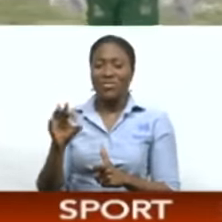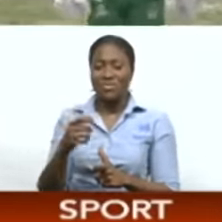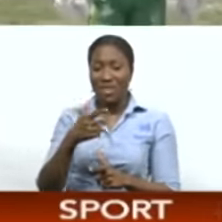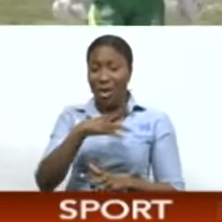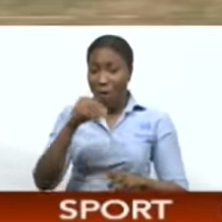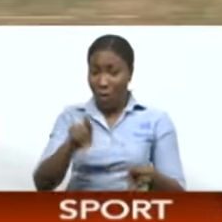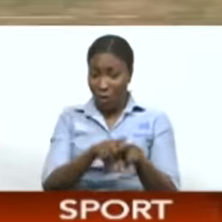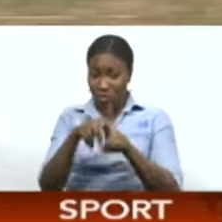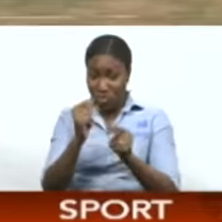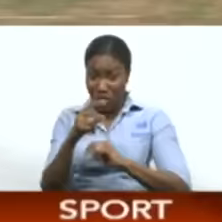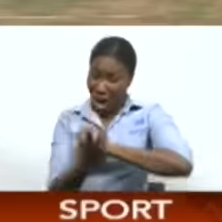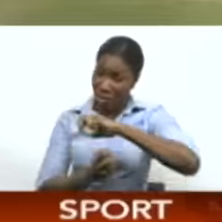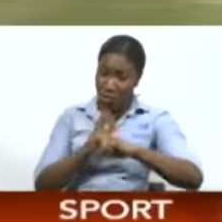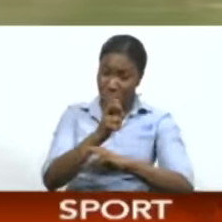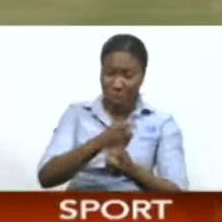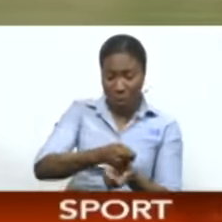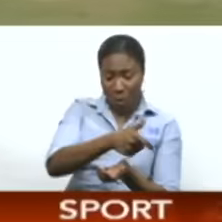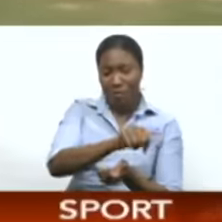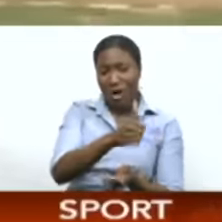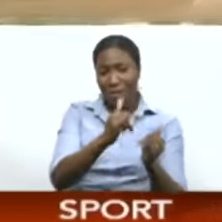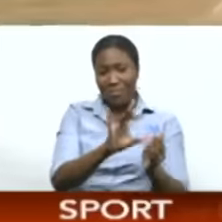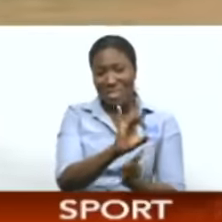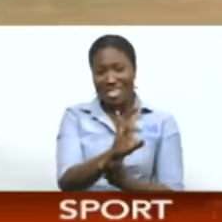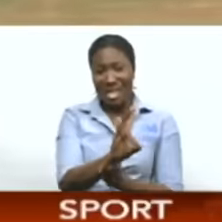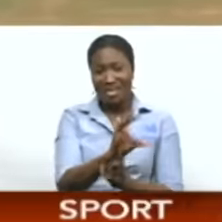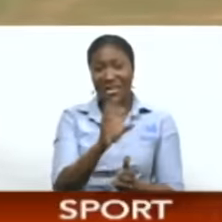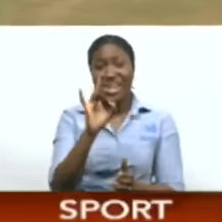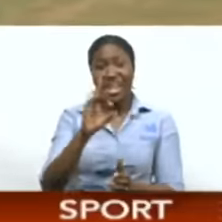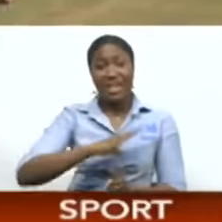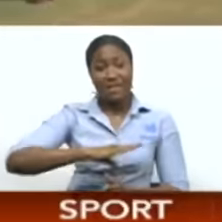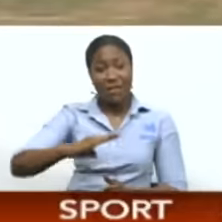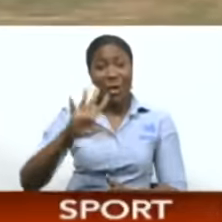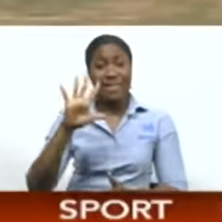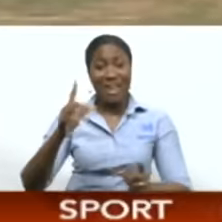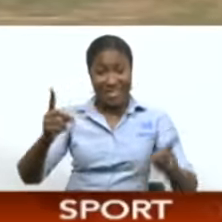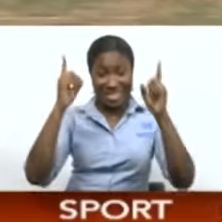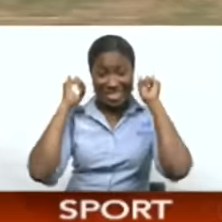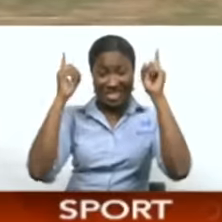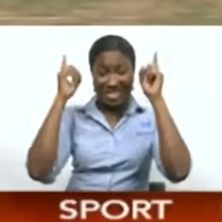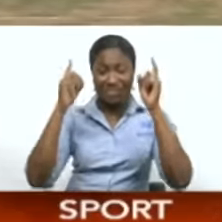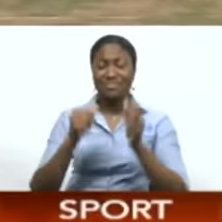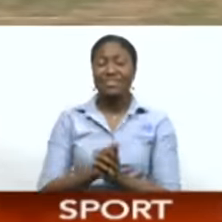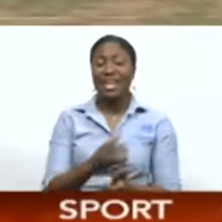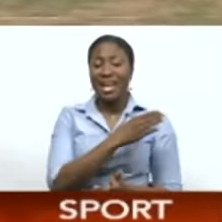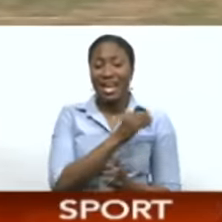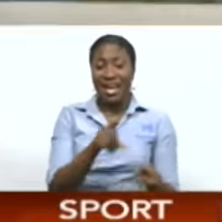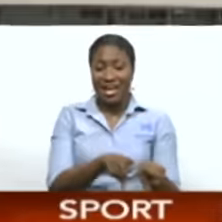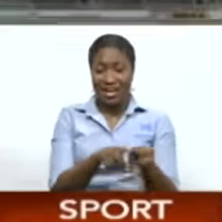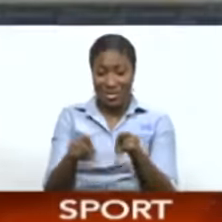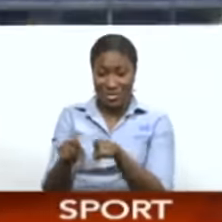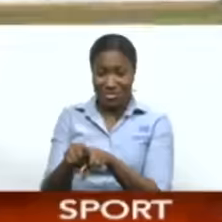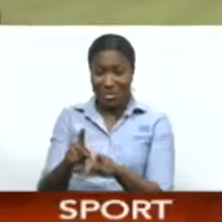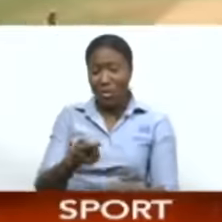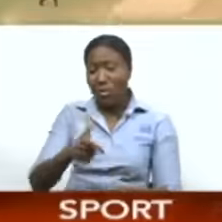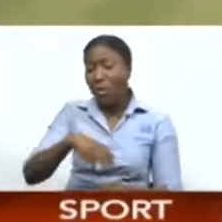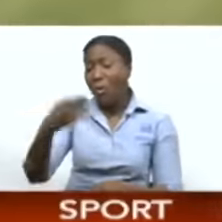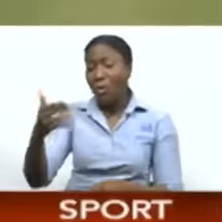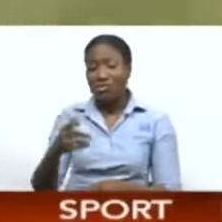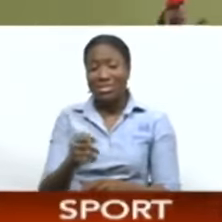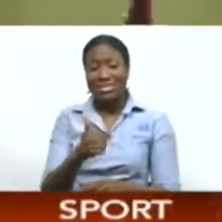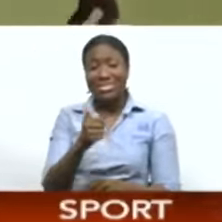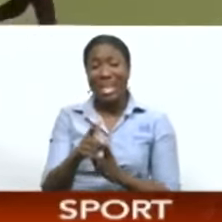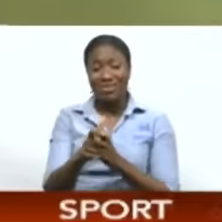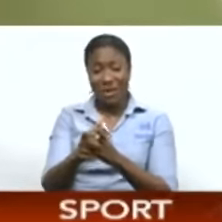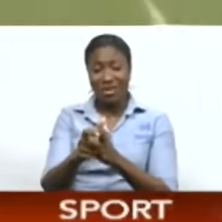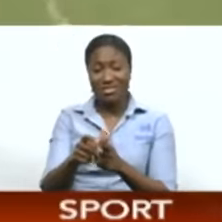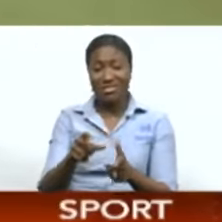also got Charles out on 87 with eight fours and five sixes. He accounted for Sunil Ambris for just 10 runs, as well